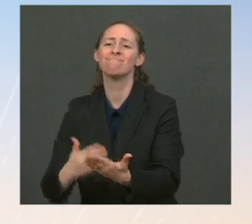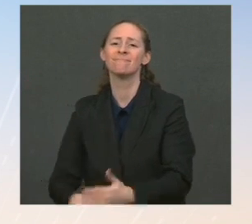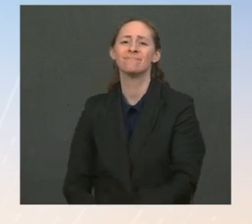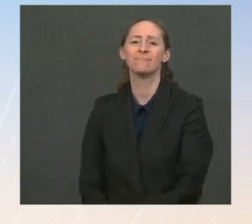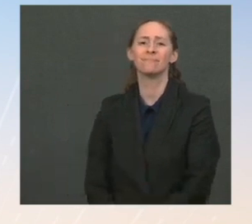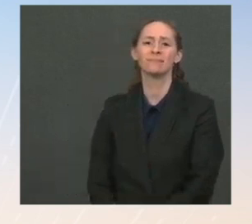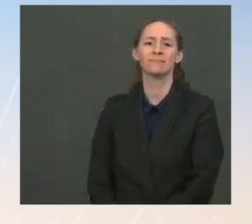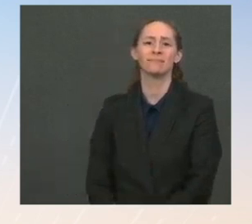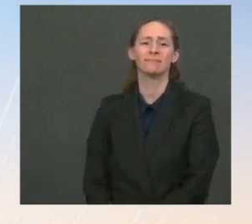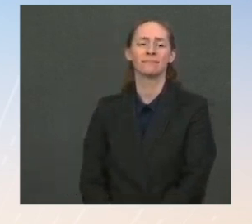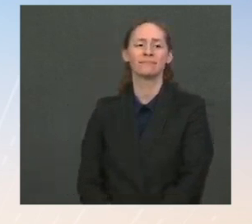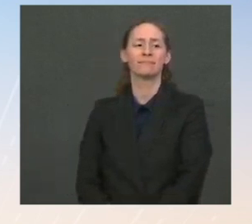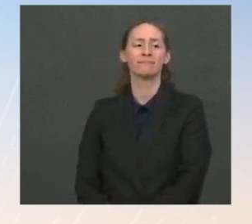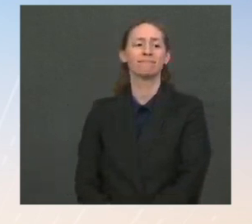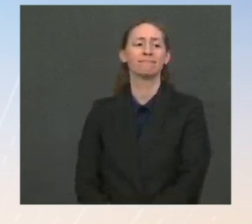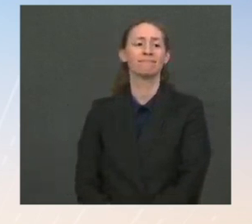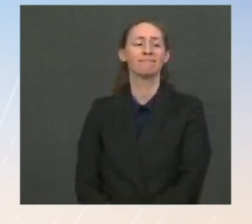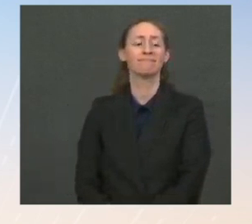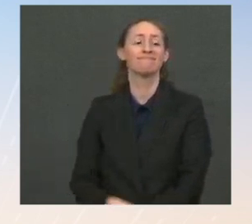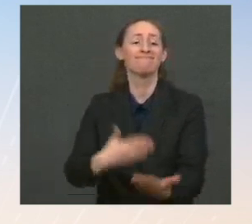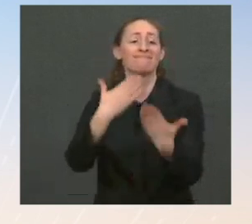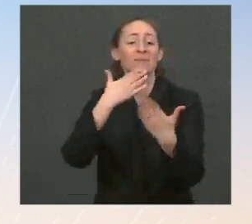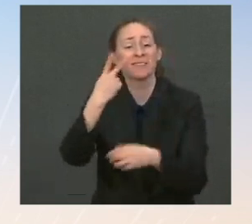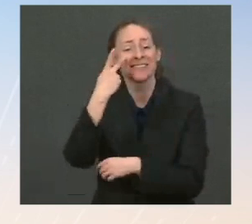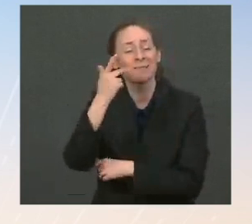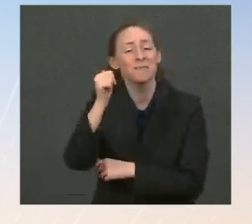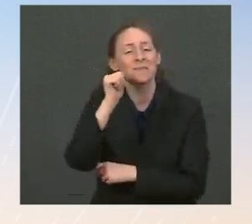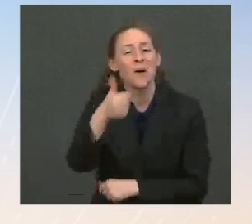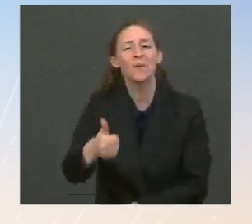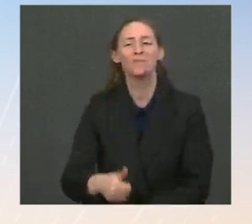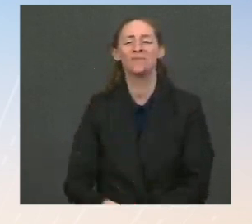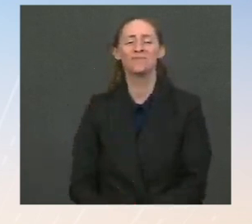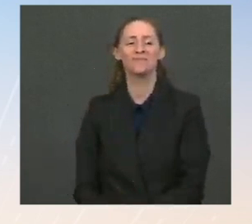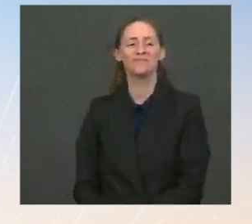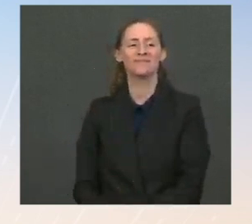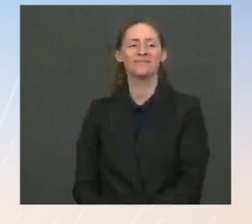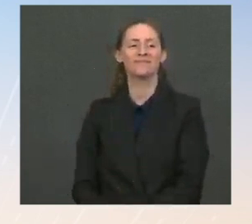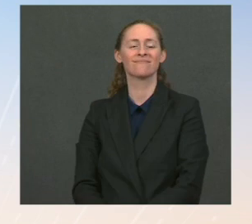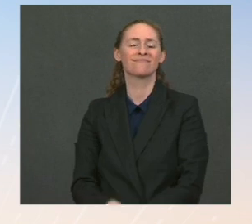No problem. Thanks, guys. See you tomorrow. Thanks, Peter.